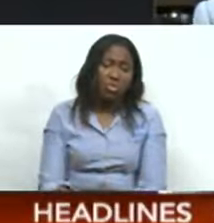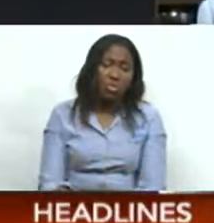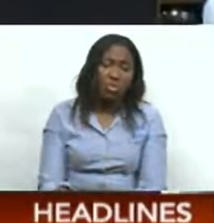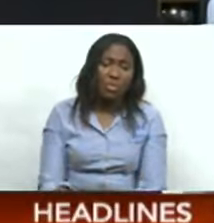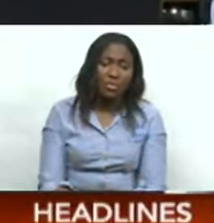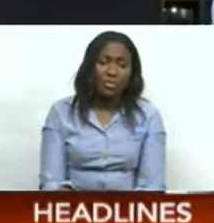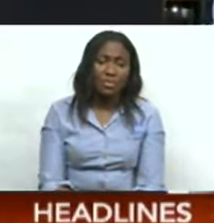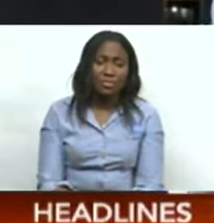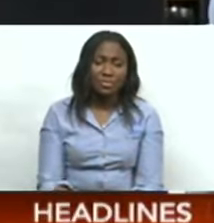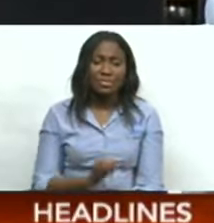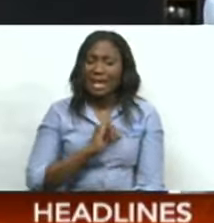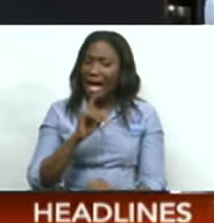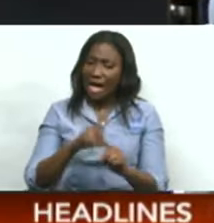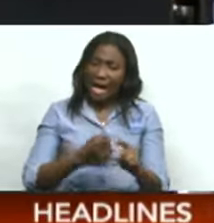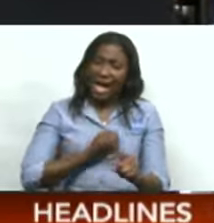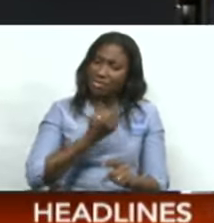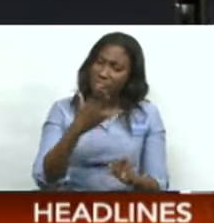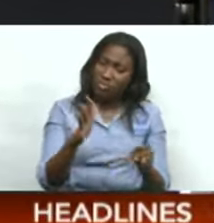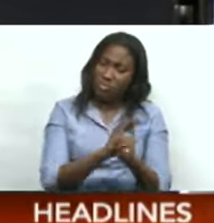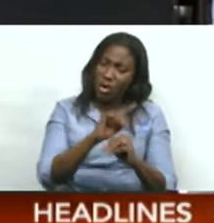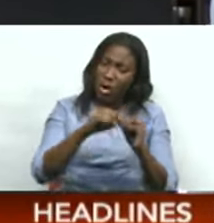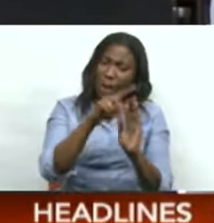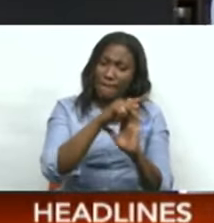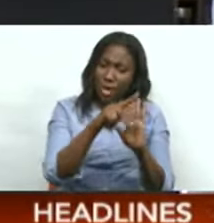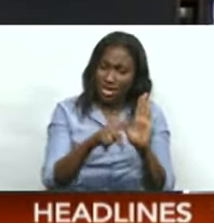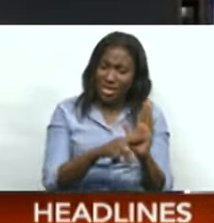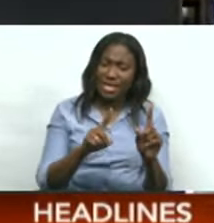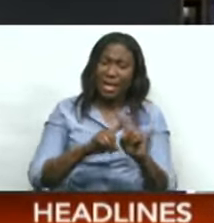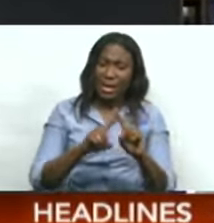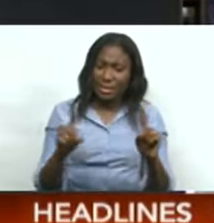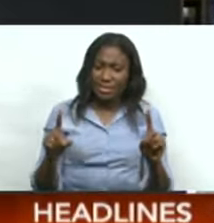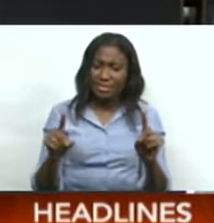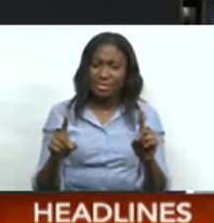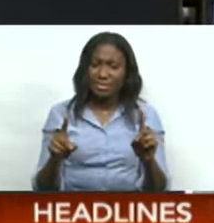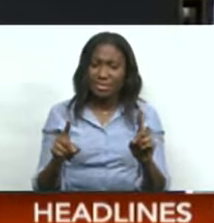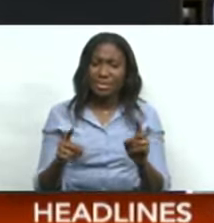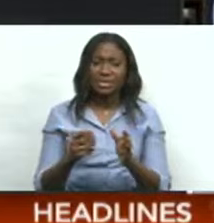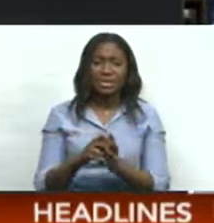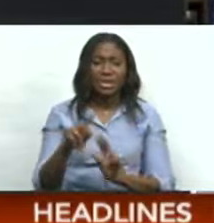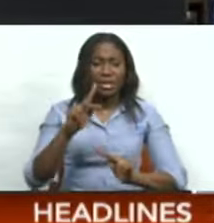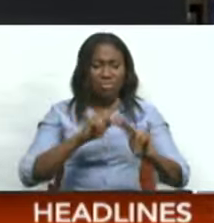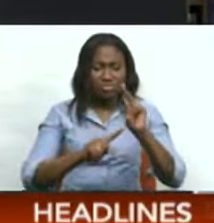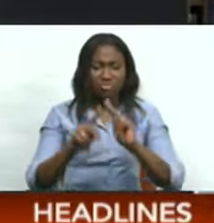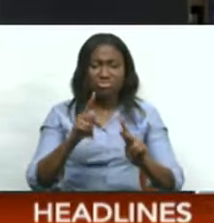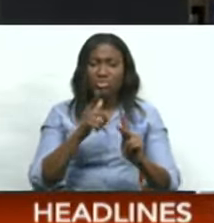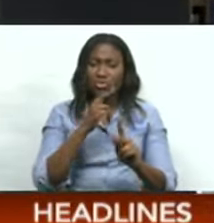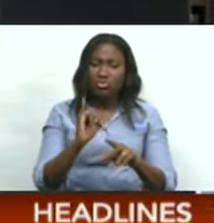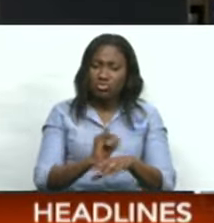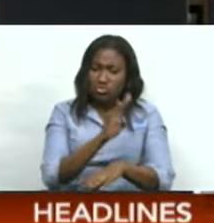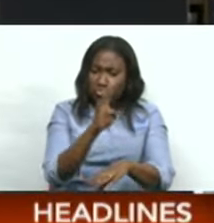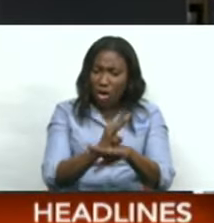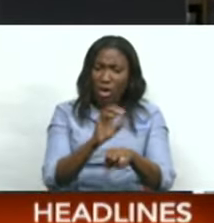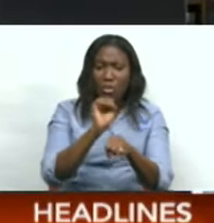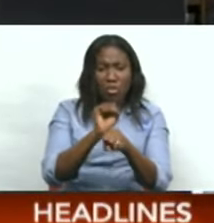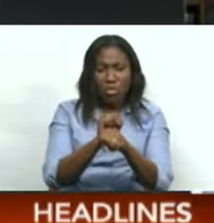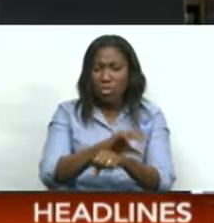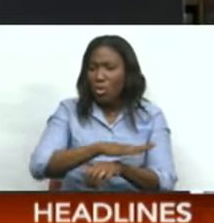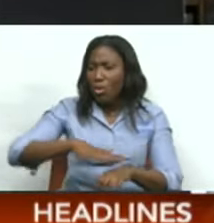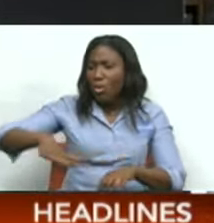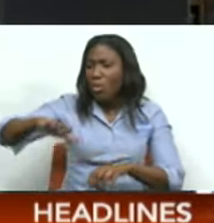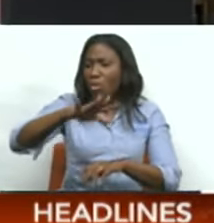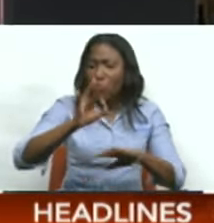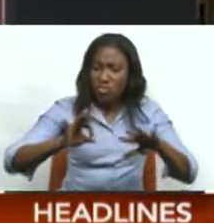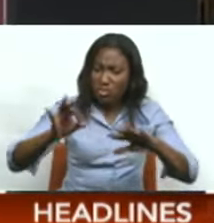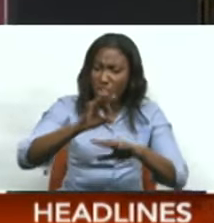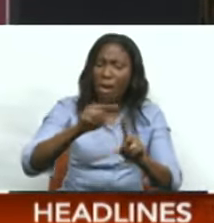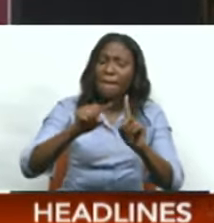I can't really speak about the party policy, but the free movement of qualified persons around the region is a positive thing. But I will have to wait